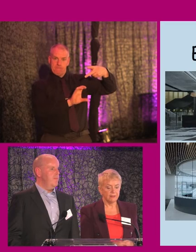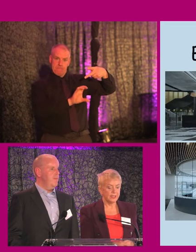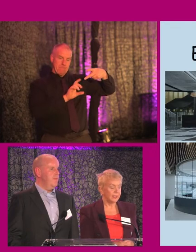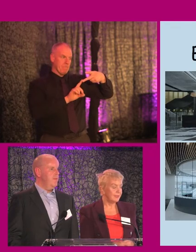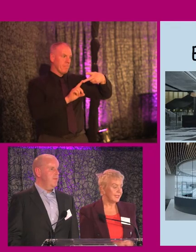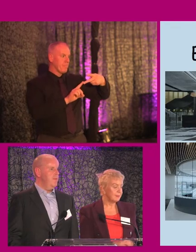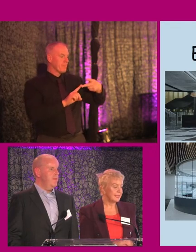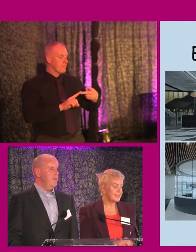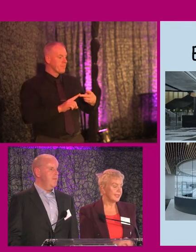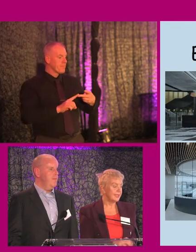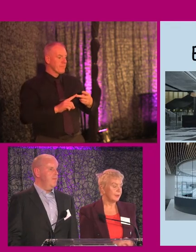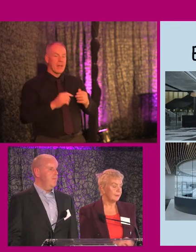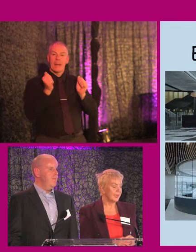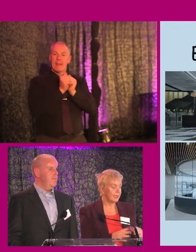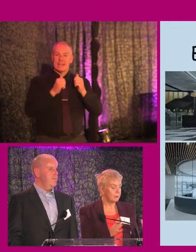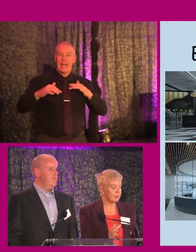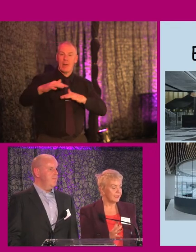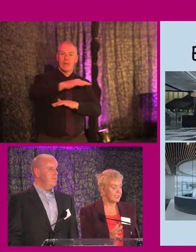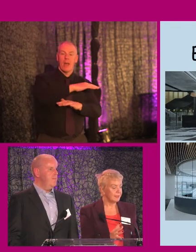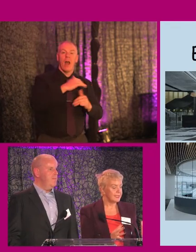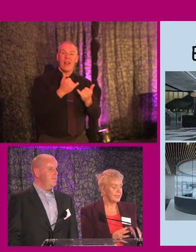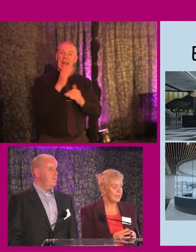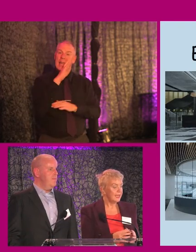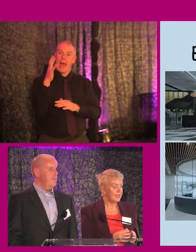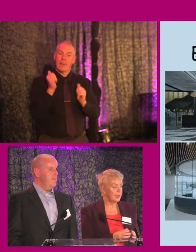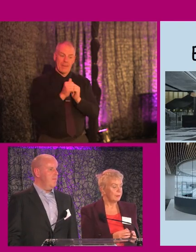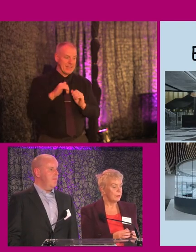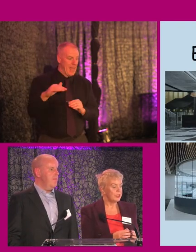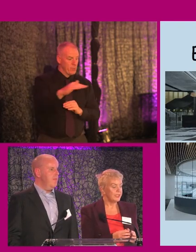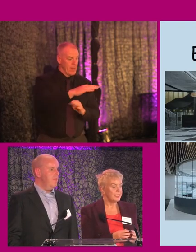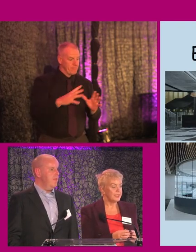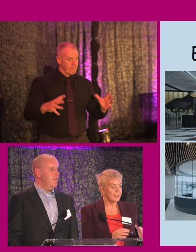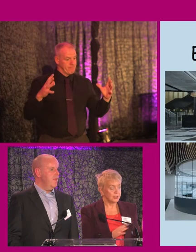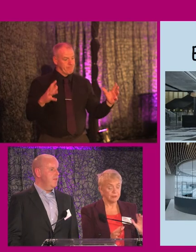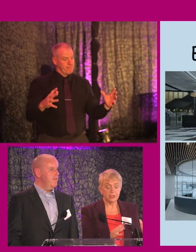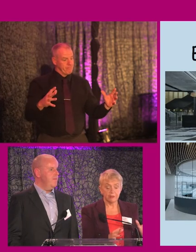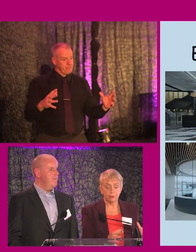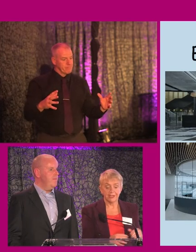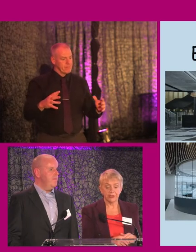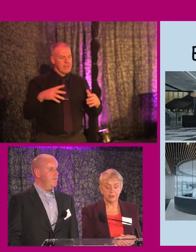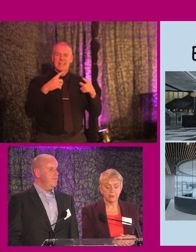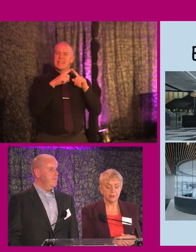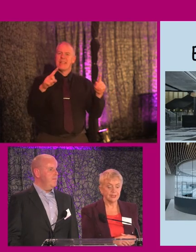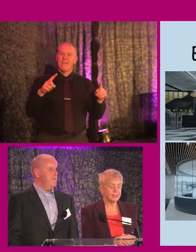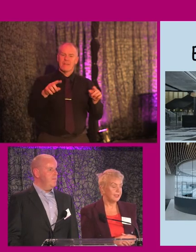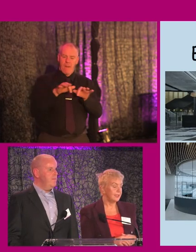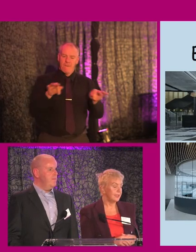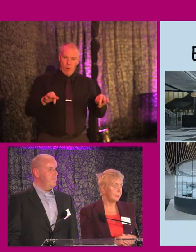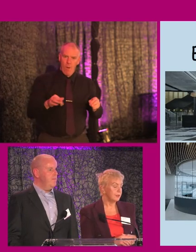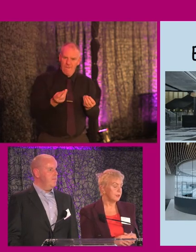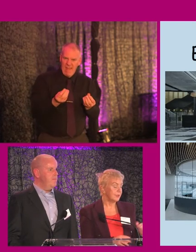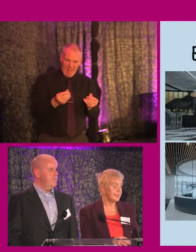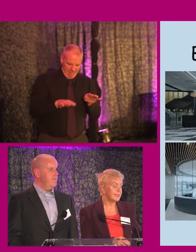of a meeting space, like a library meeting space, which is has different floor textures. So you'll see,